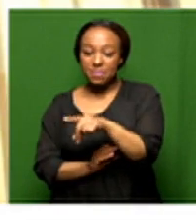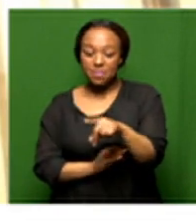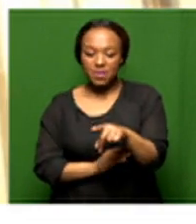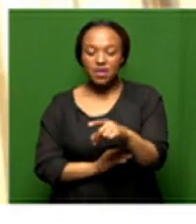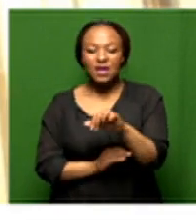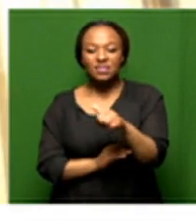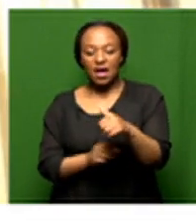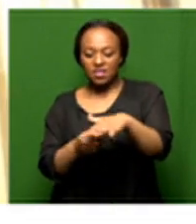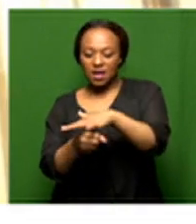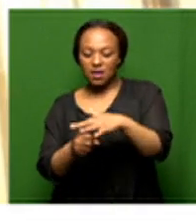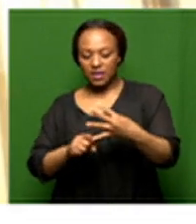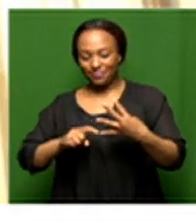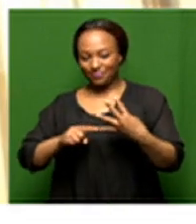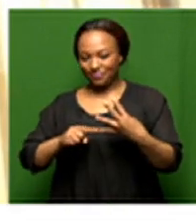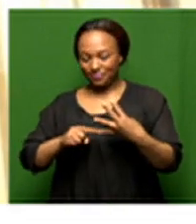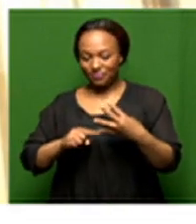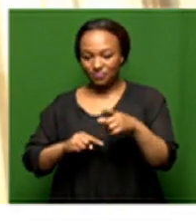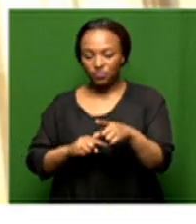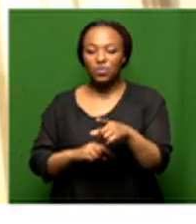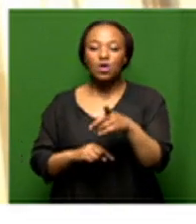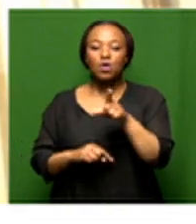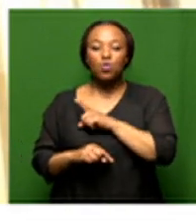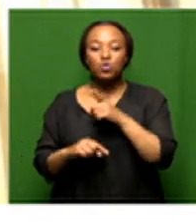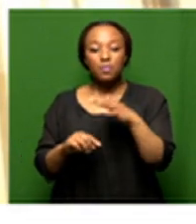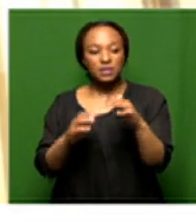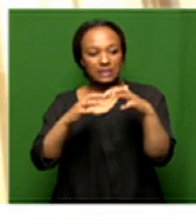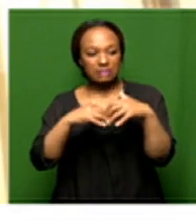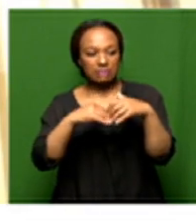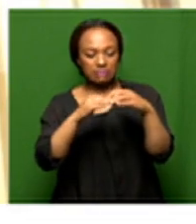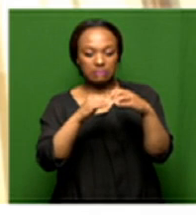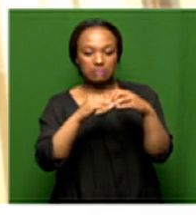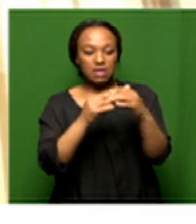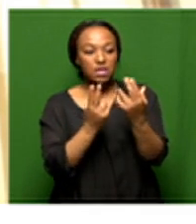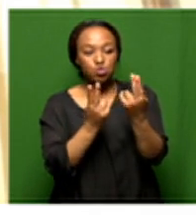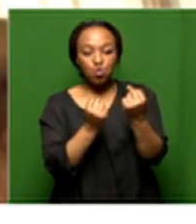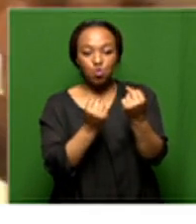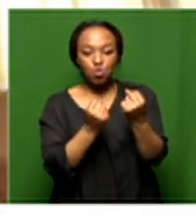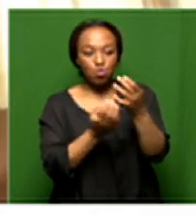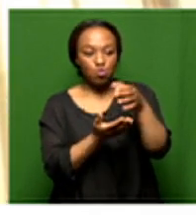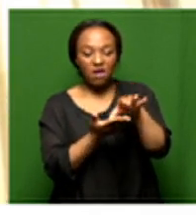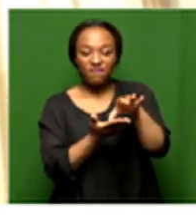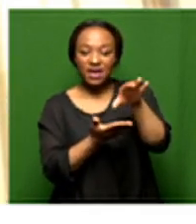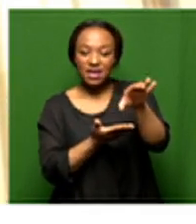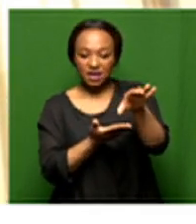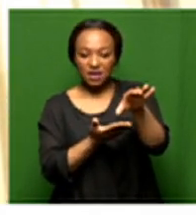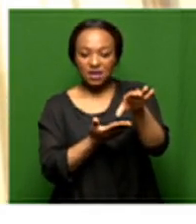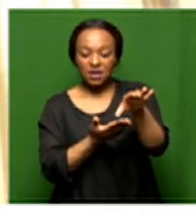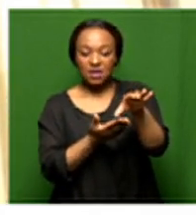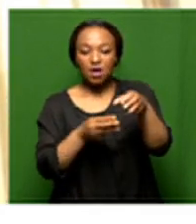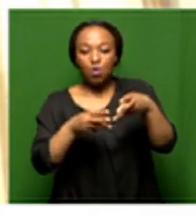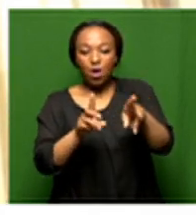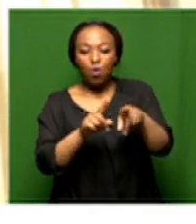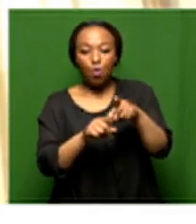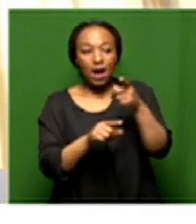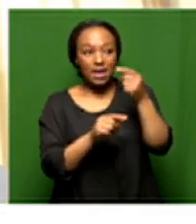fourth area lean is that you you need to introduce new funding instruments like i said that the fiscal head space has has